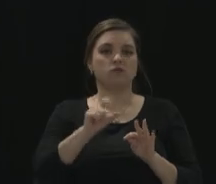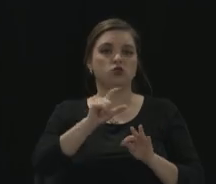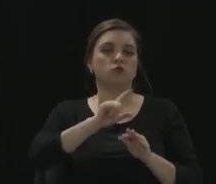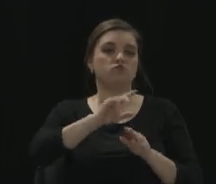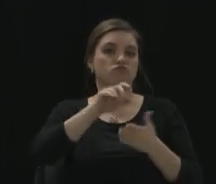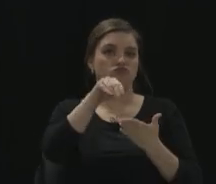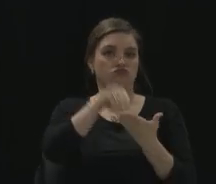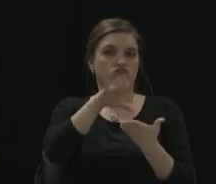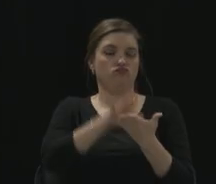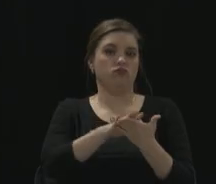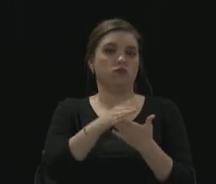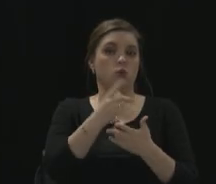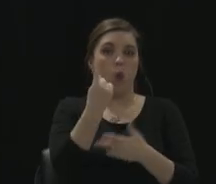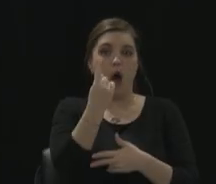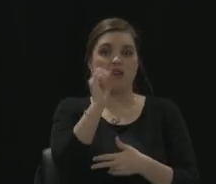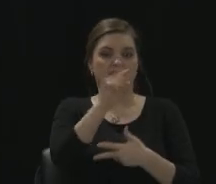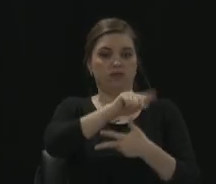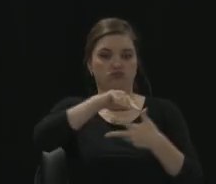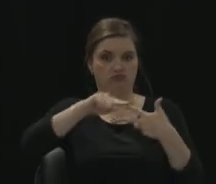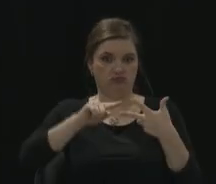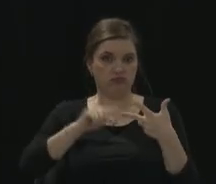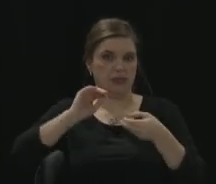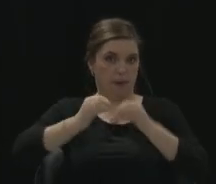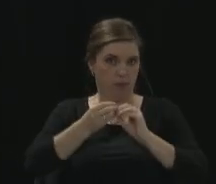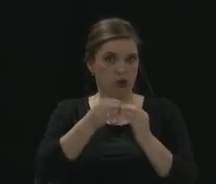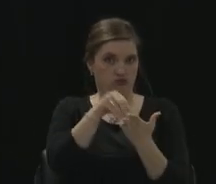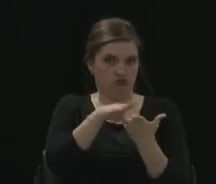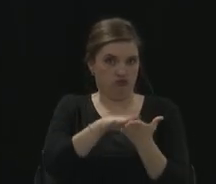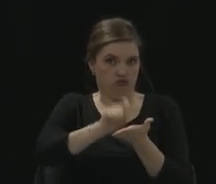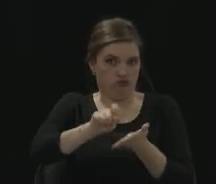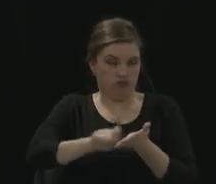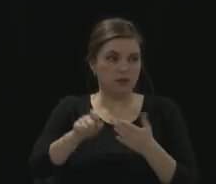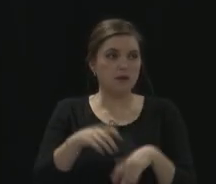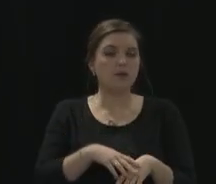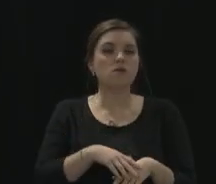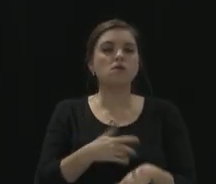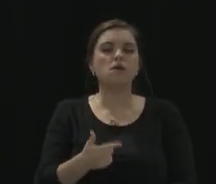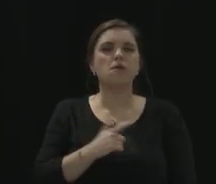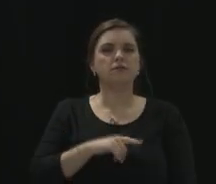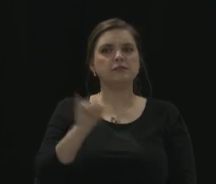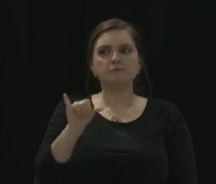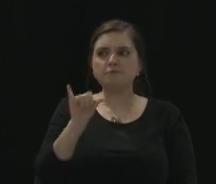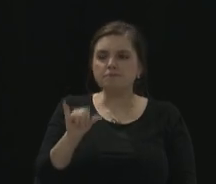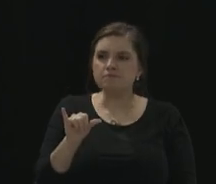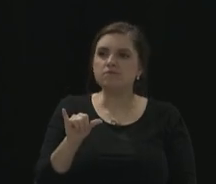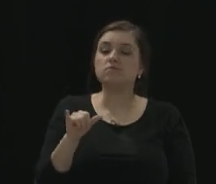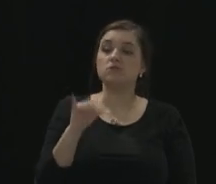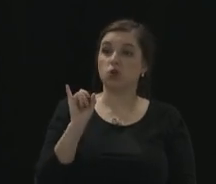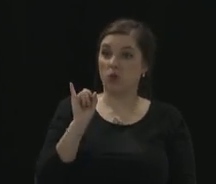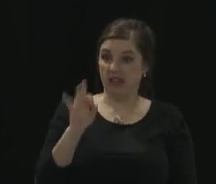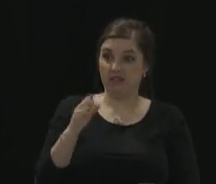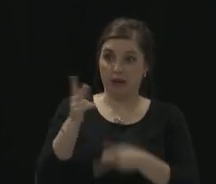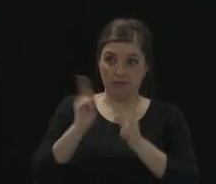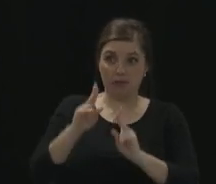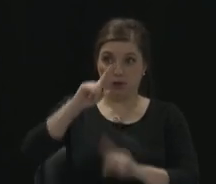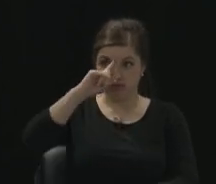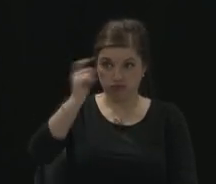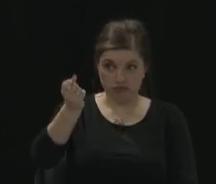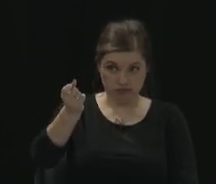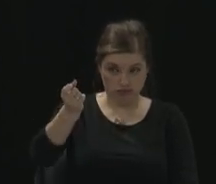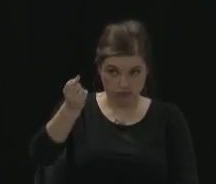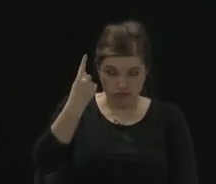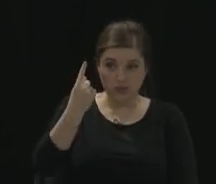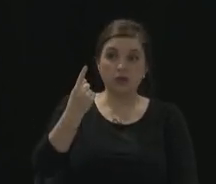to provide. Okay. And as long as people understand that, they have opportunity to ensure that they've properly